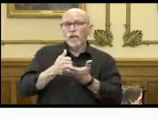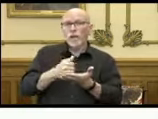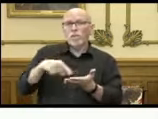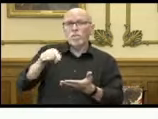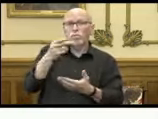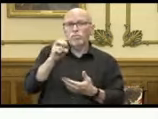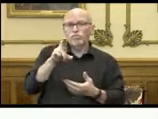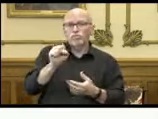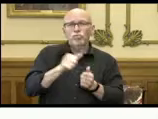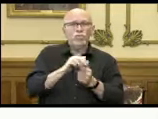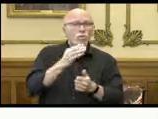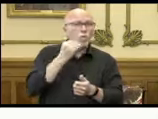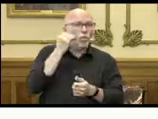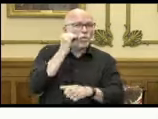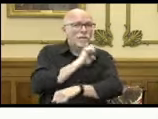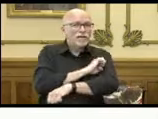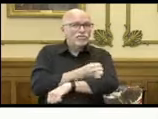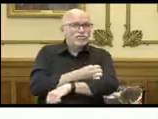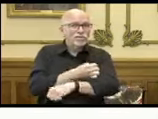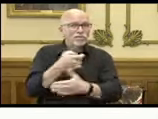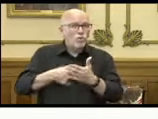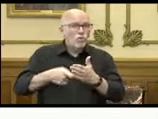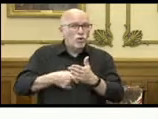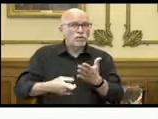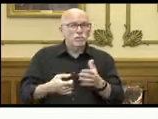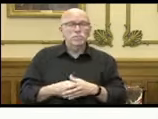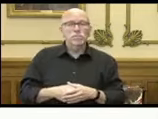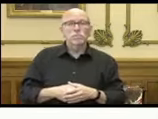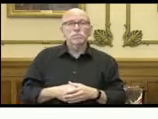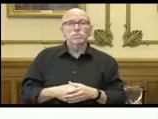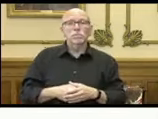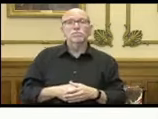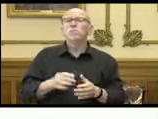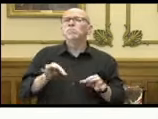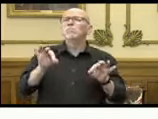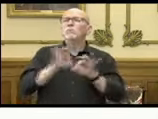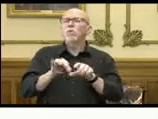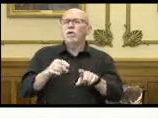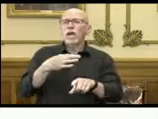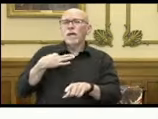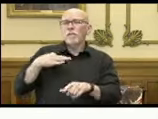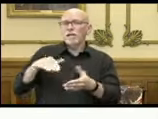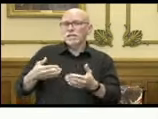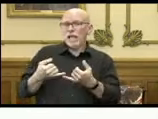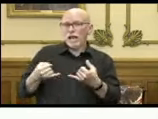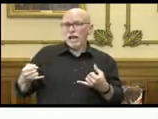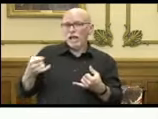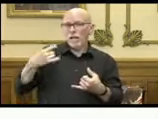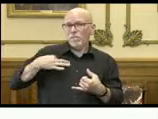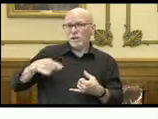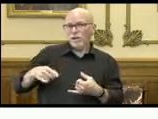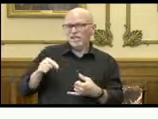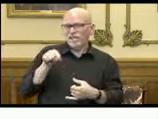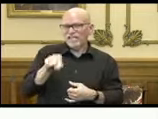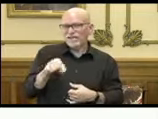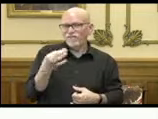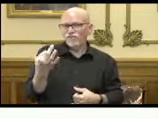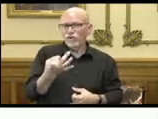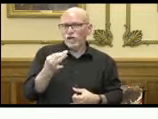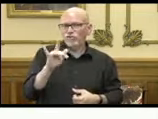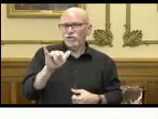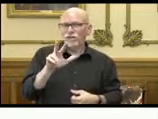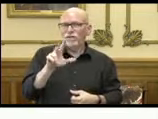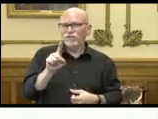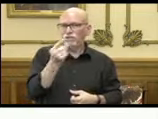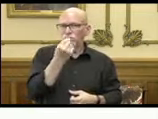with with their home energy cost. Now, it's important to know that the application deadline to apply is this Friday, July